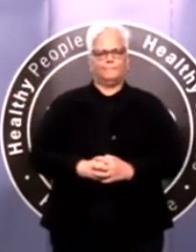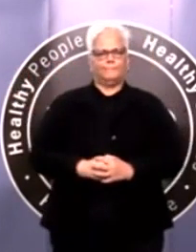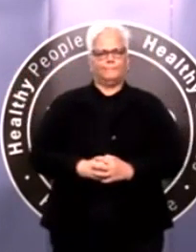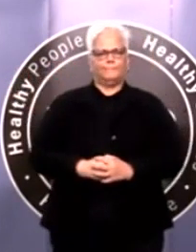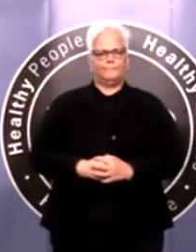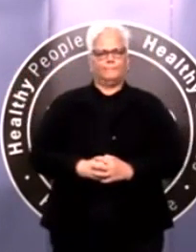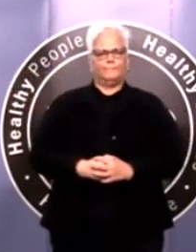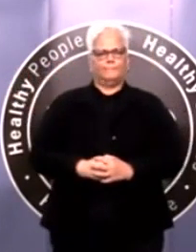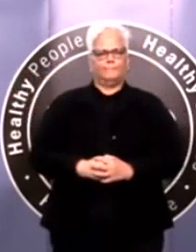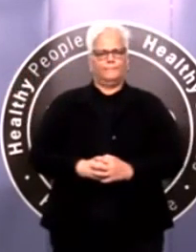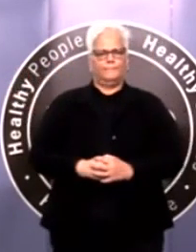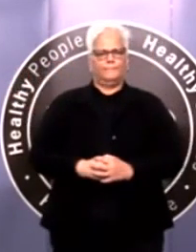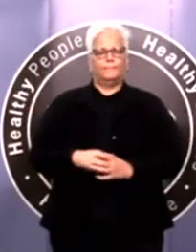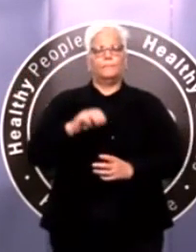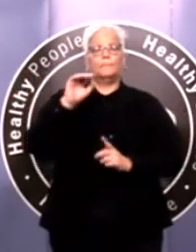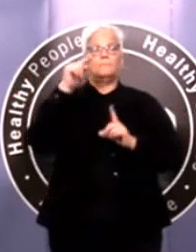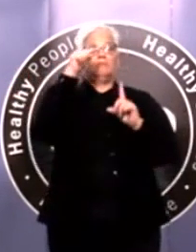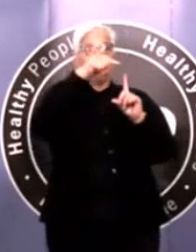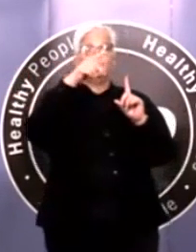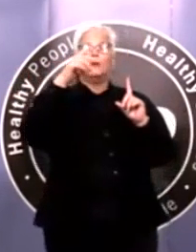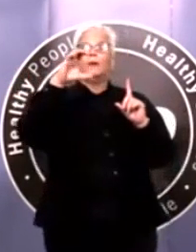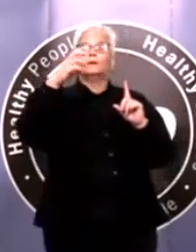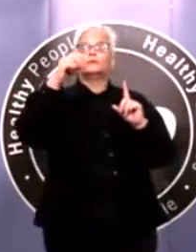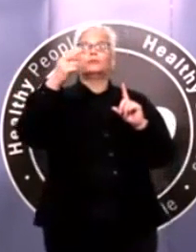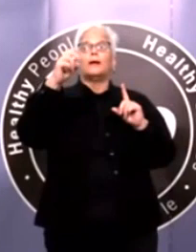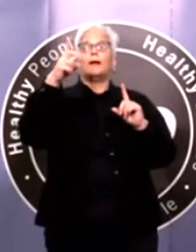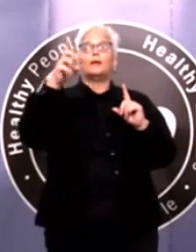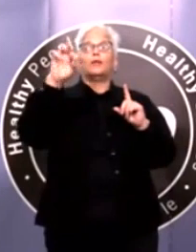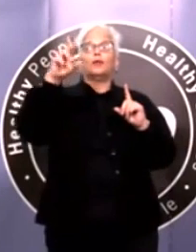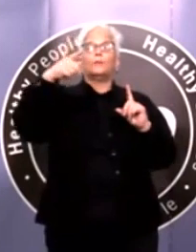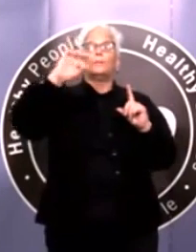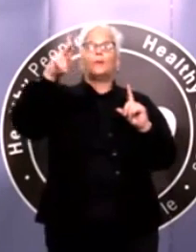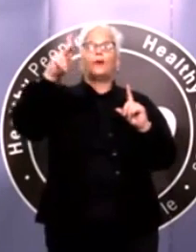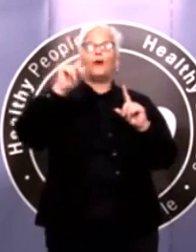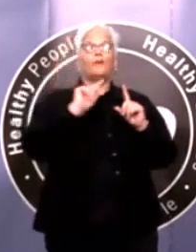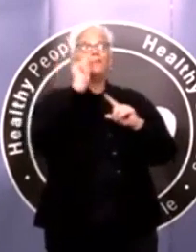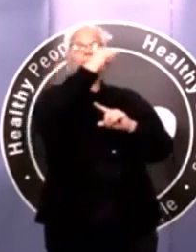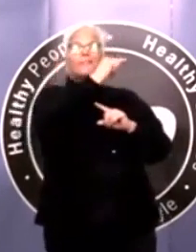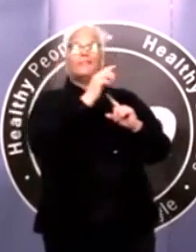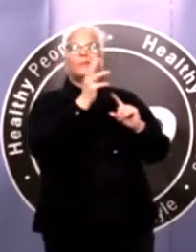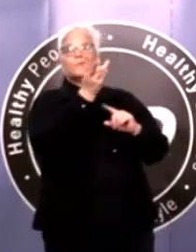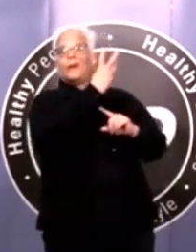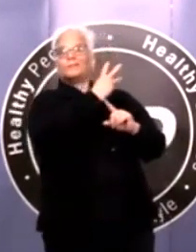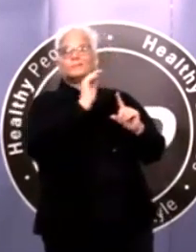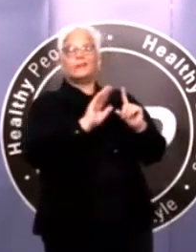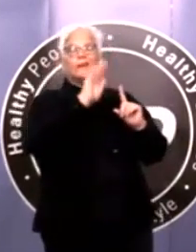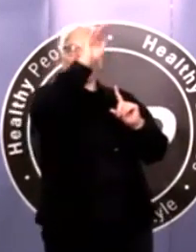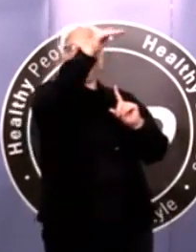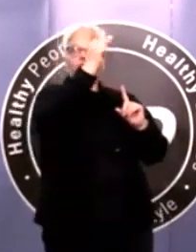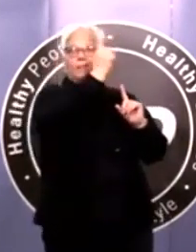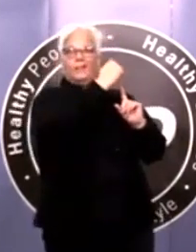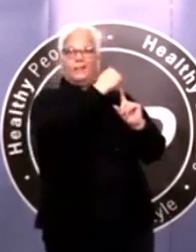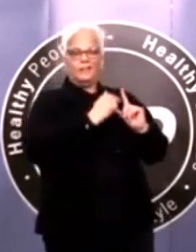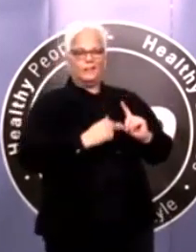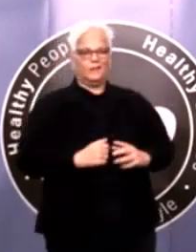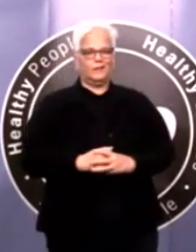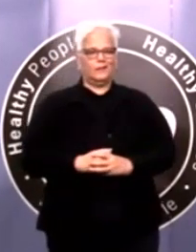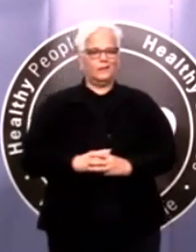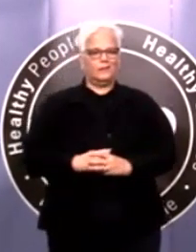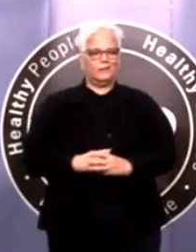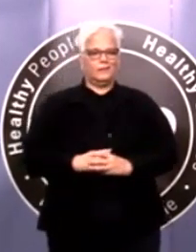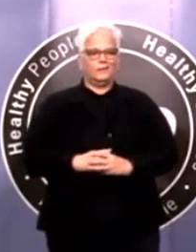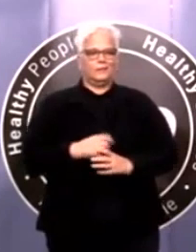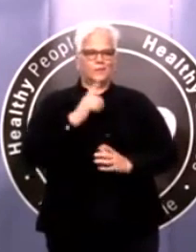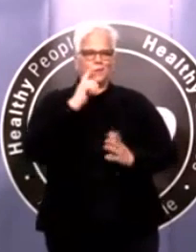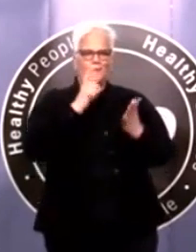we are just going to have to look at all the numbers and see where we are. We won't open it if it's not safe to open it.